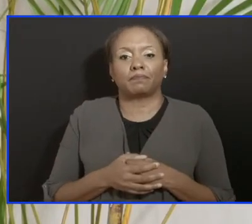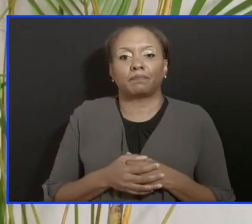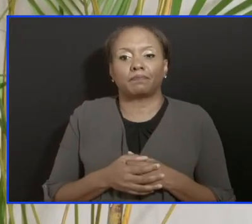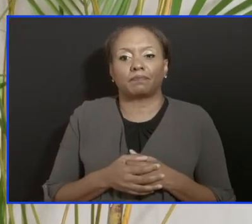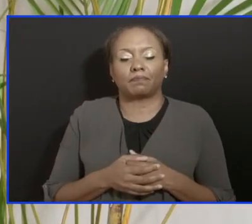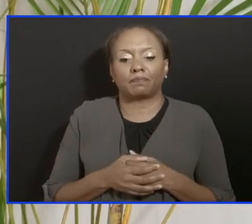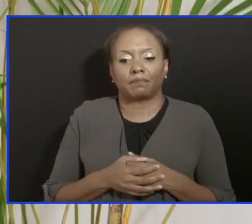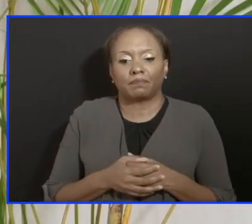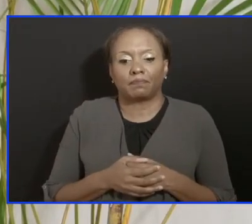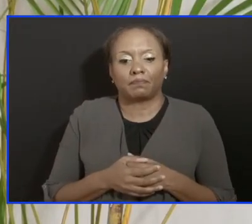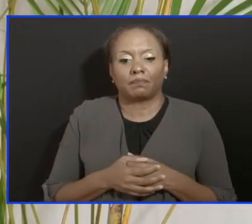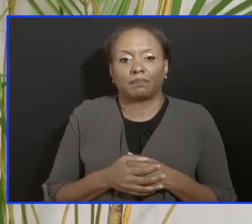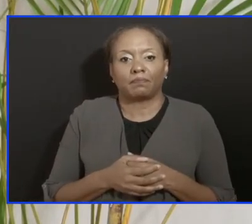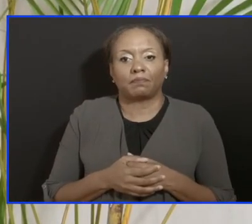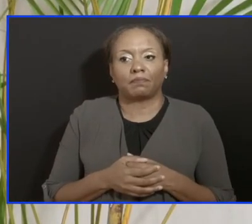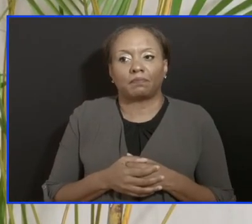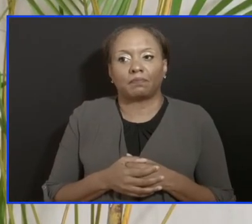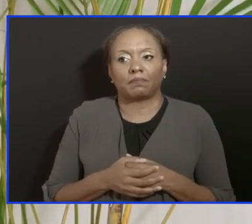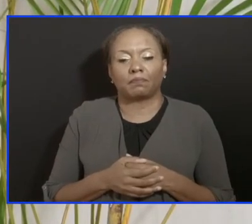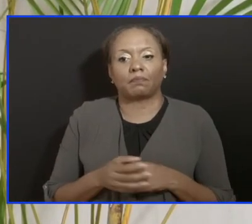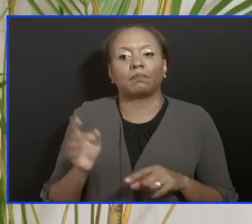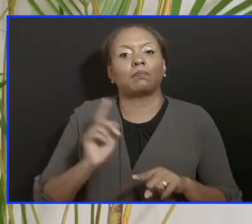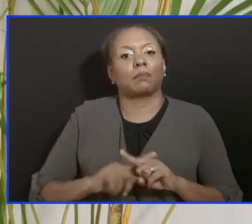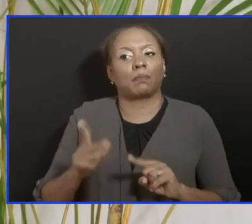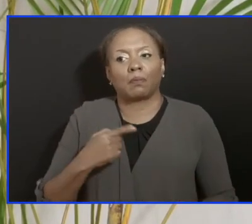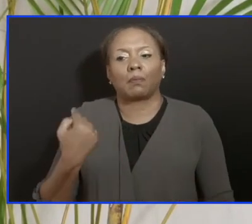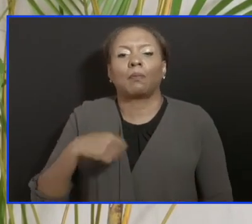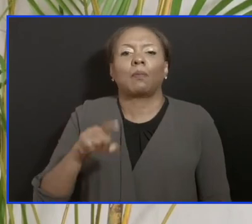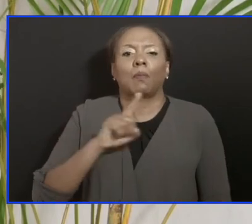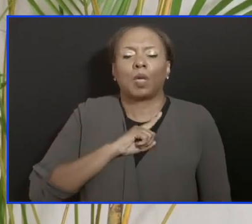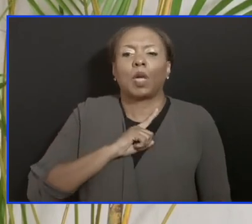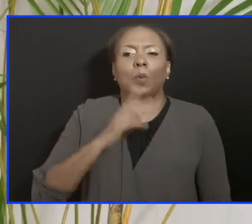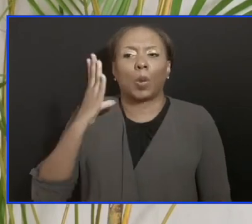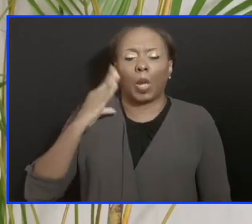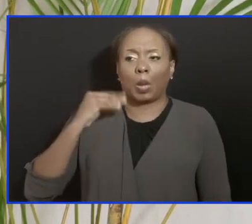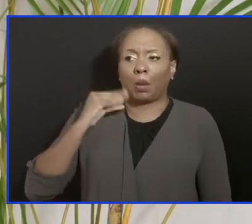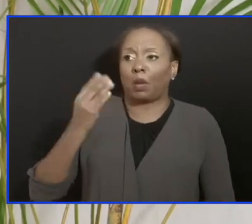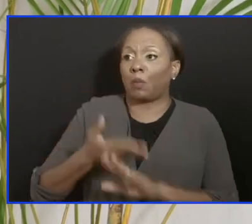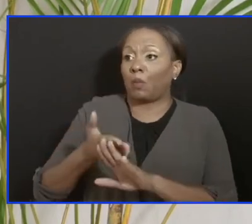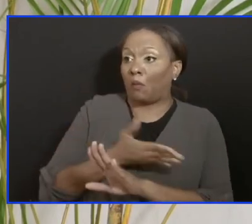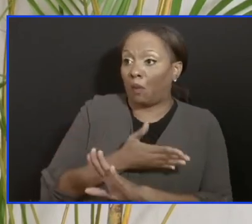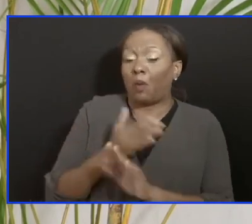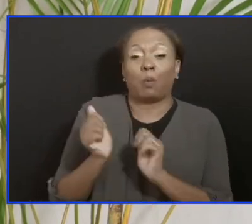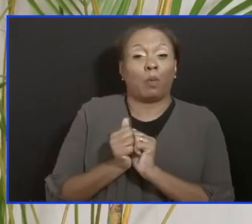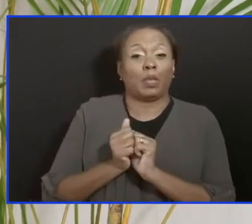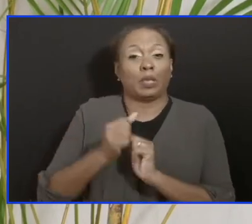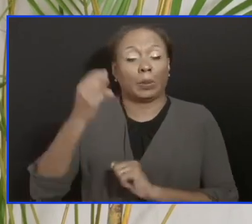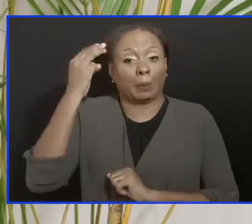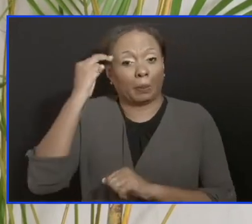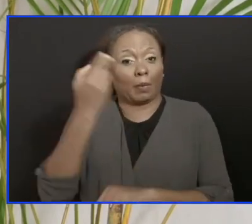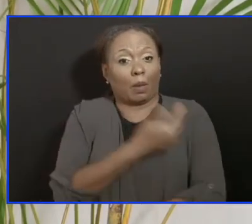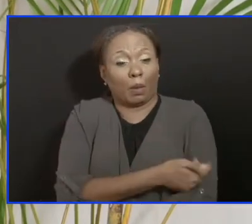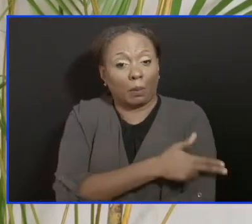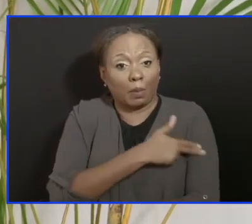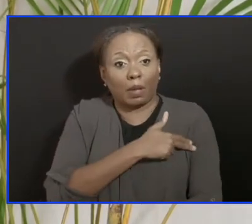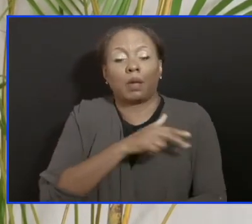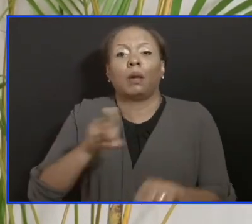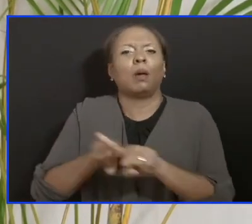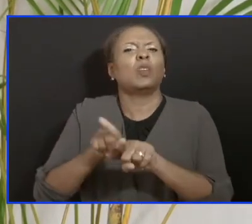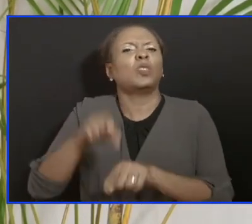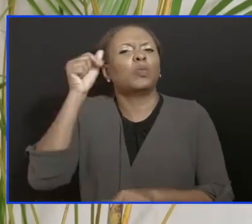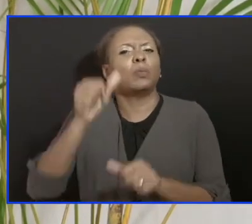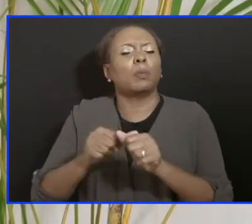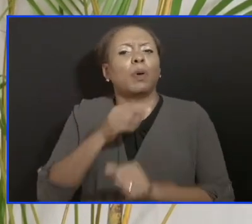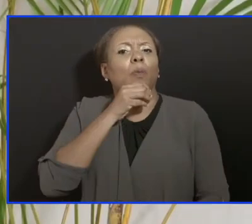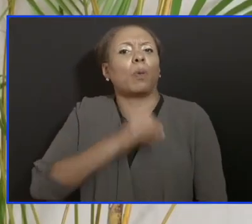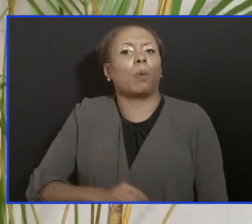something that we have had to do before. Not only at the psychiatric hospital, we've been dealing with a situation at the geriatric